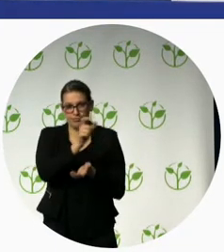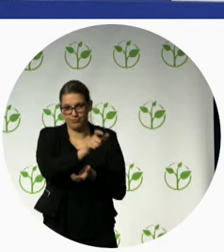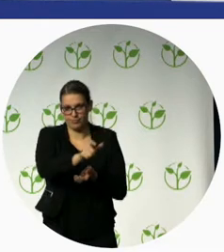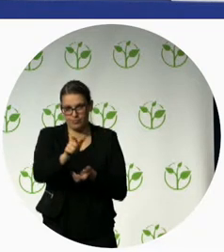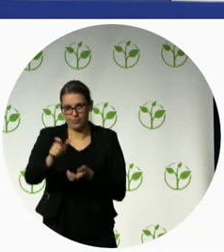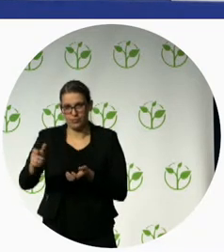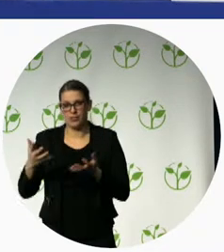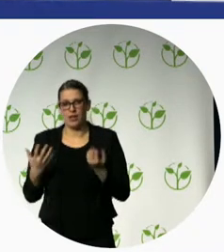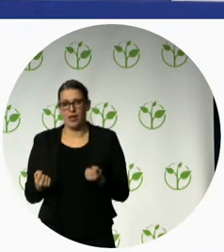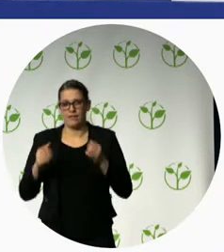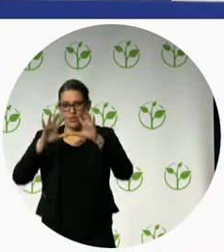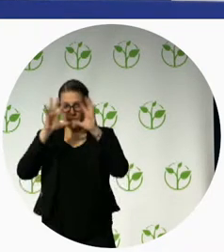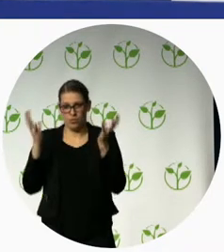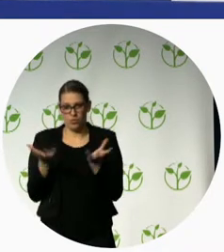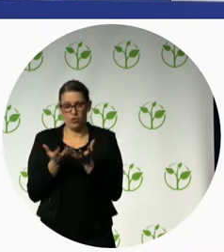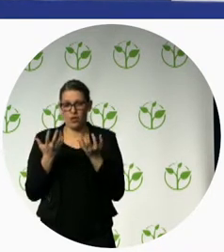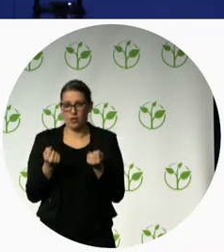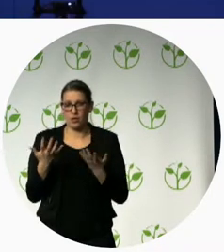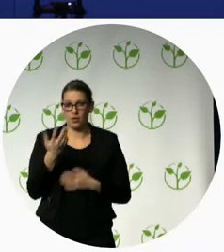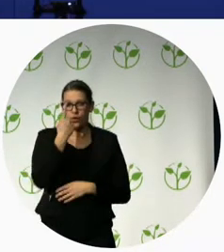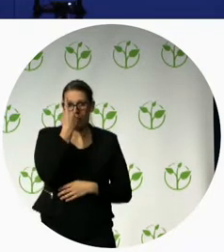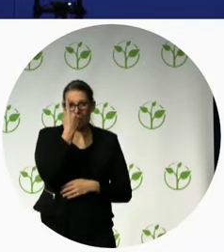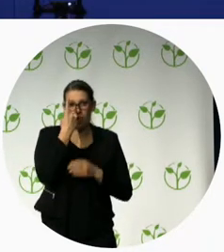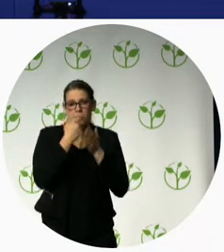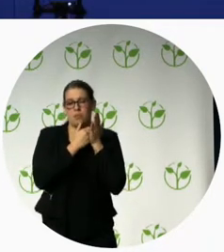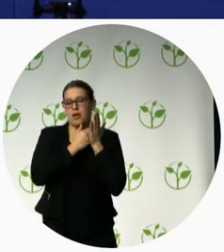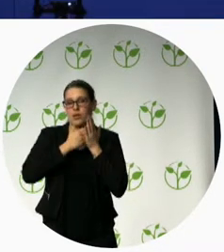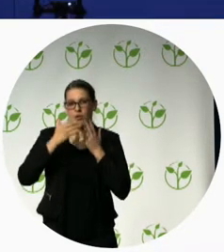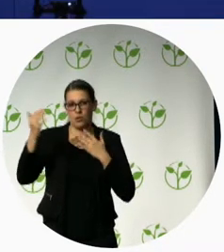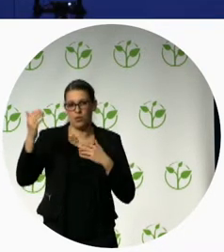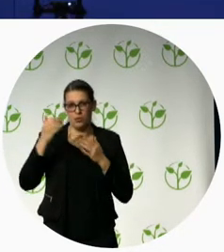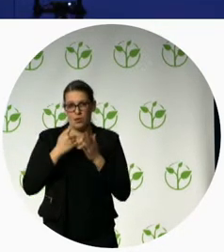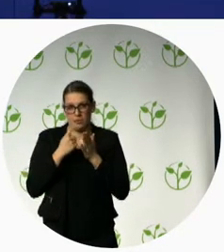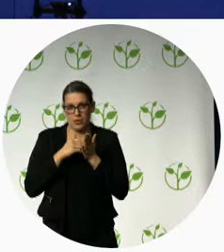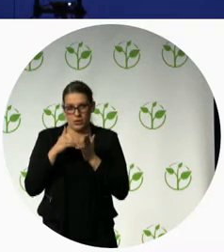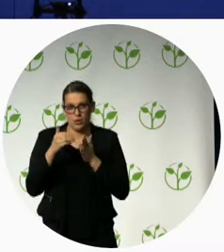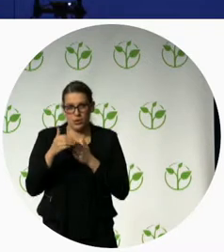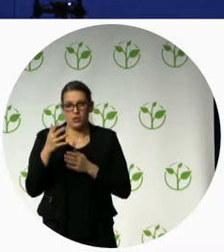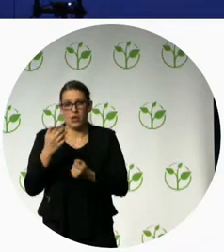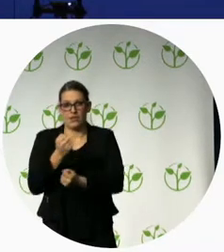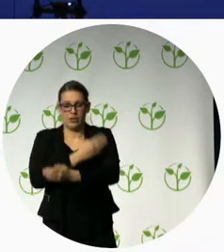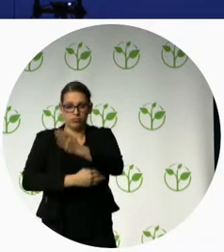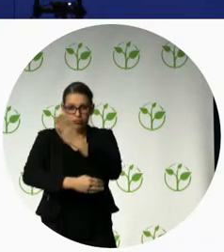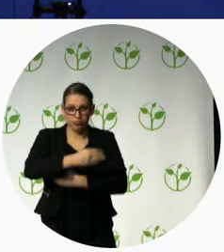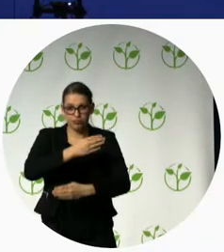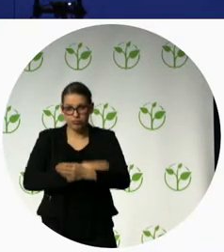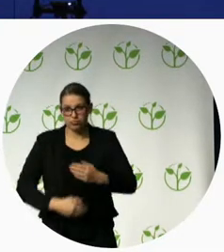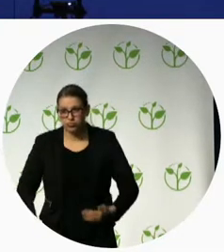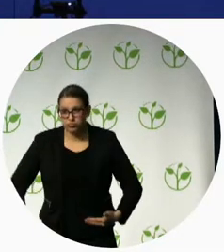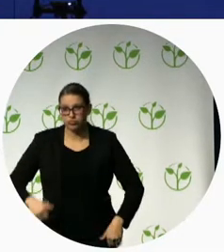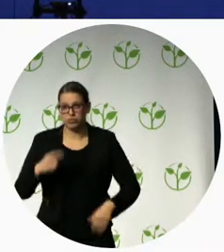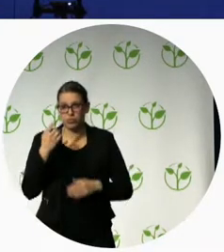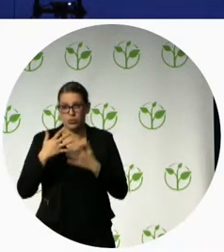people lose their limb every year which means a new amputee is added to this existing population every